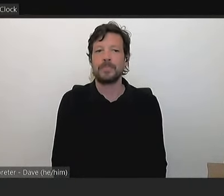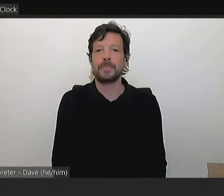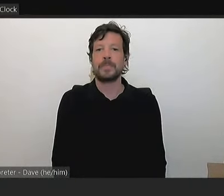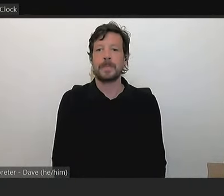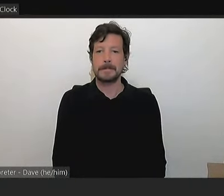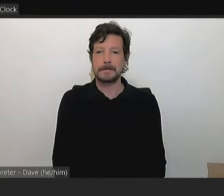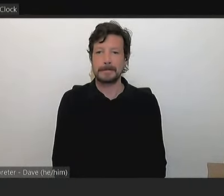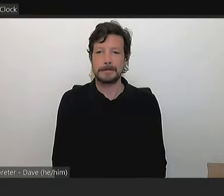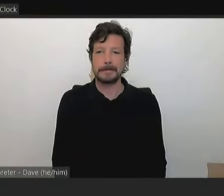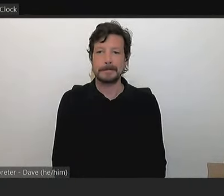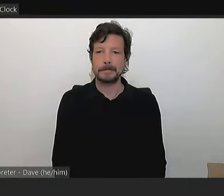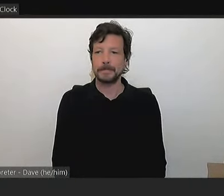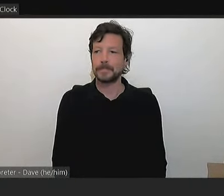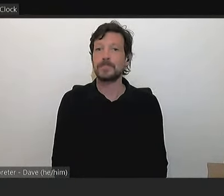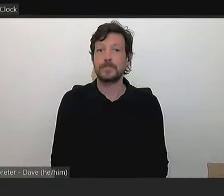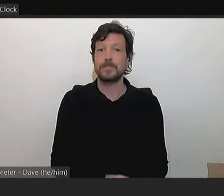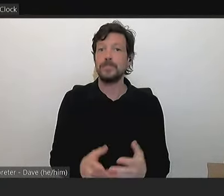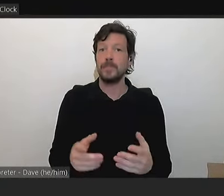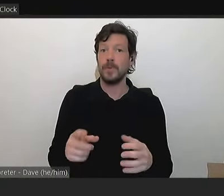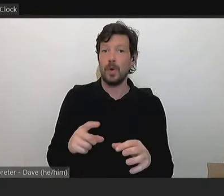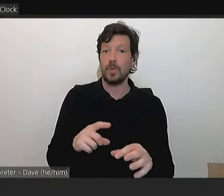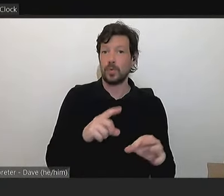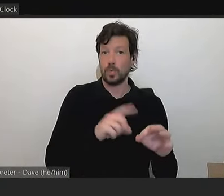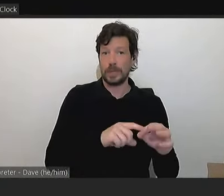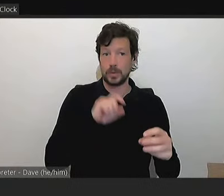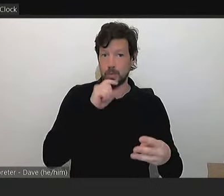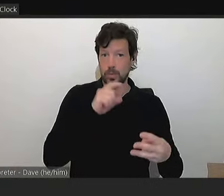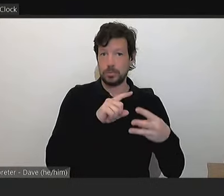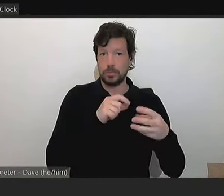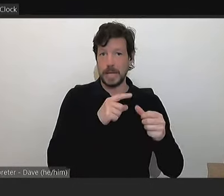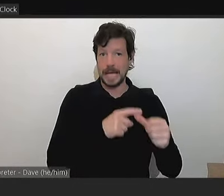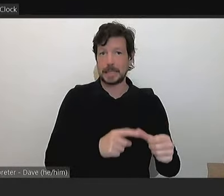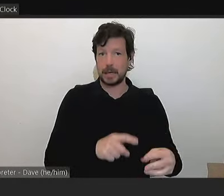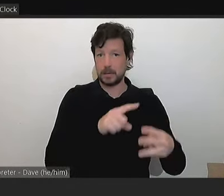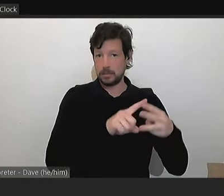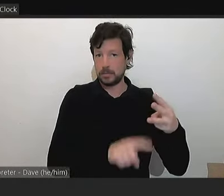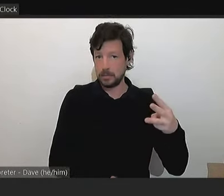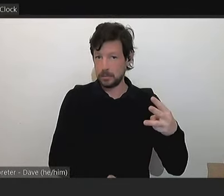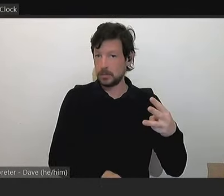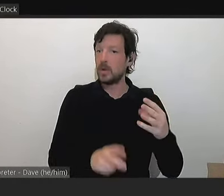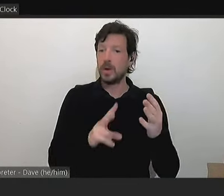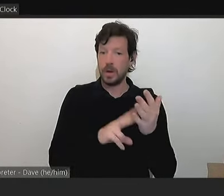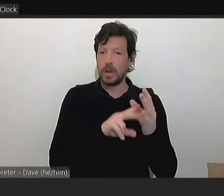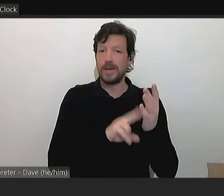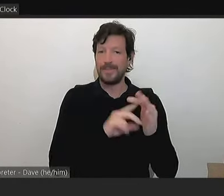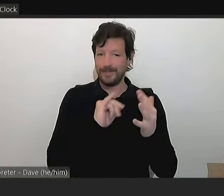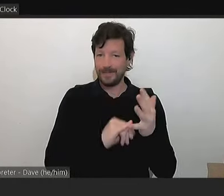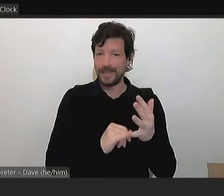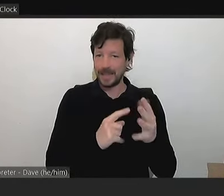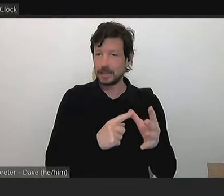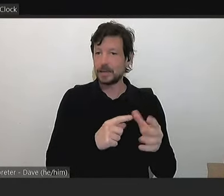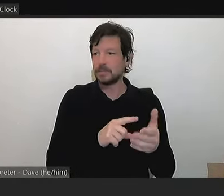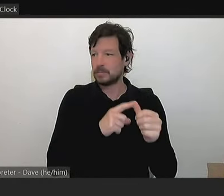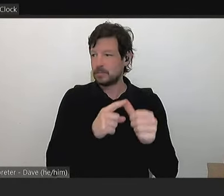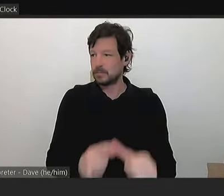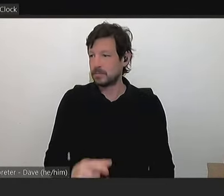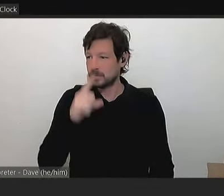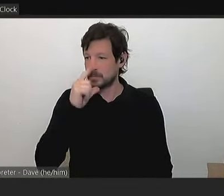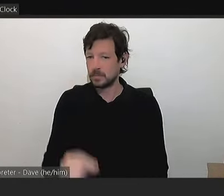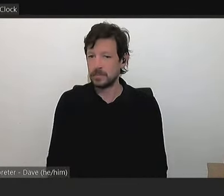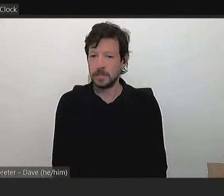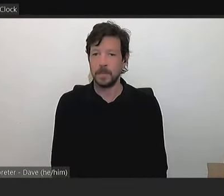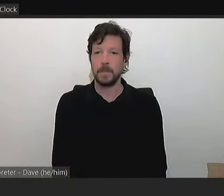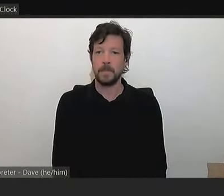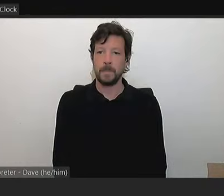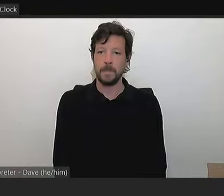that we have been submitted, if that's okay, Wayne, and I'll get Vanessa to answer your questions. Thank you. Thank you, Mayor. Thanks for